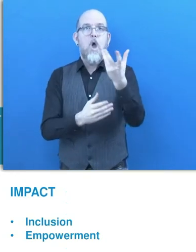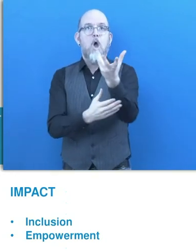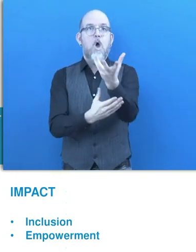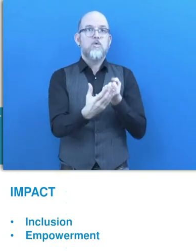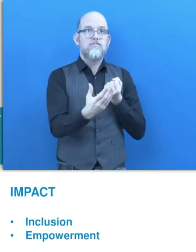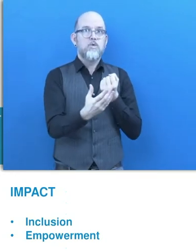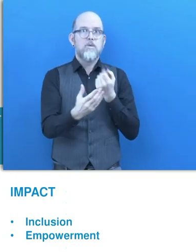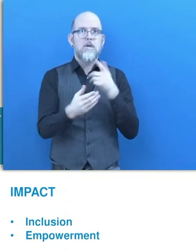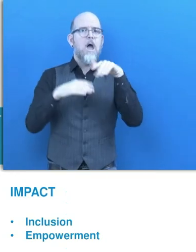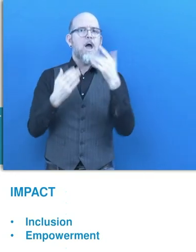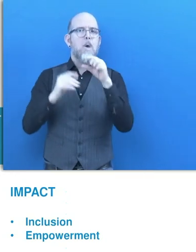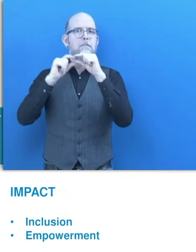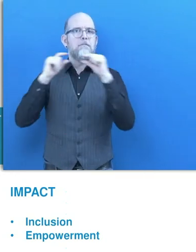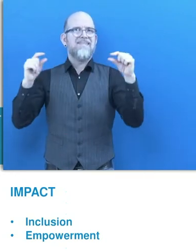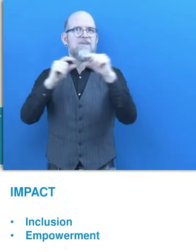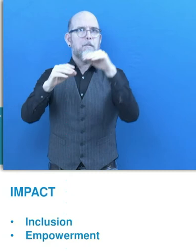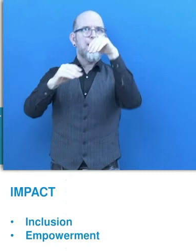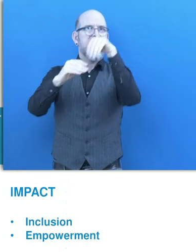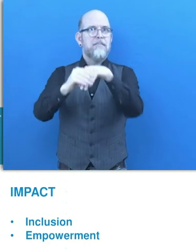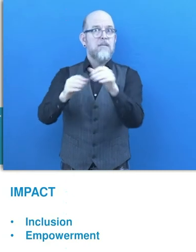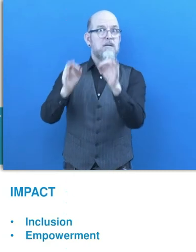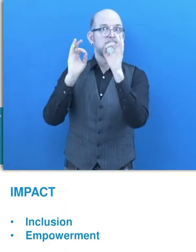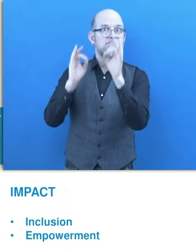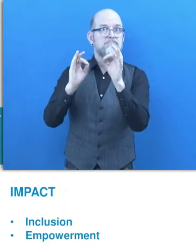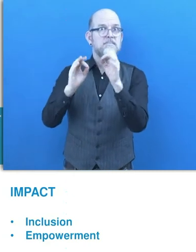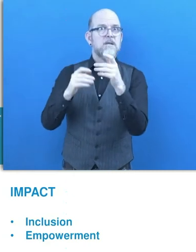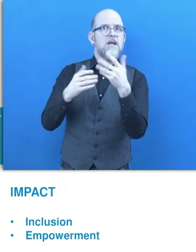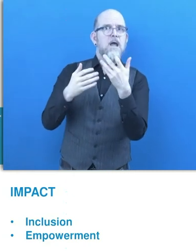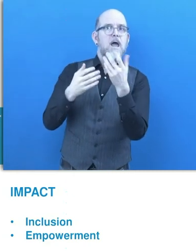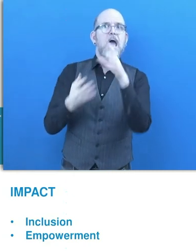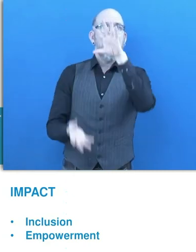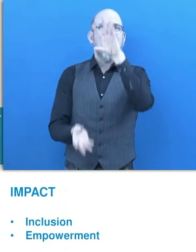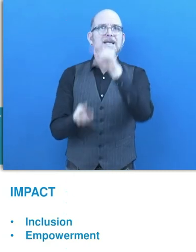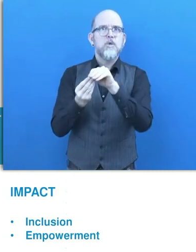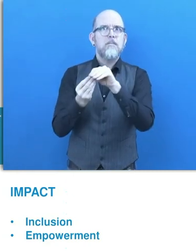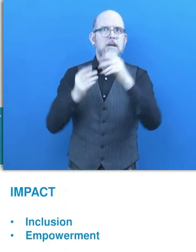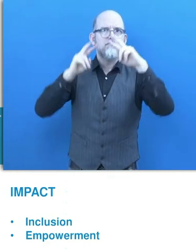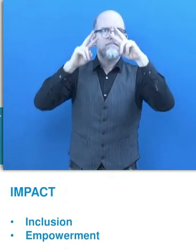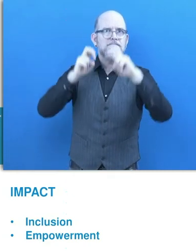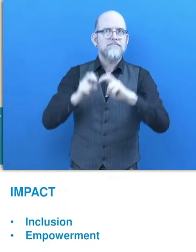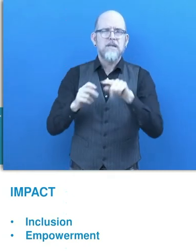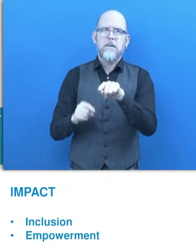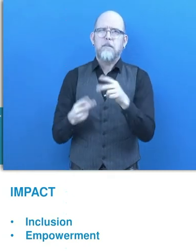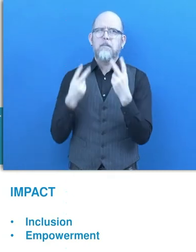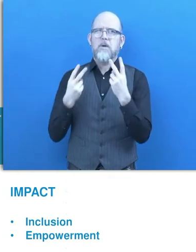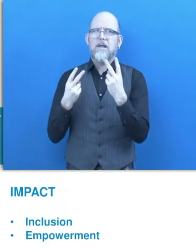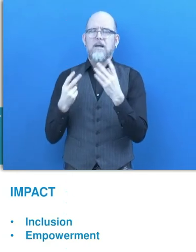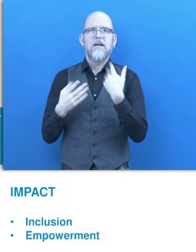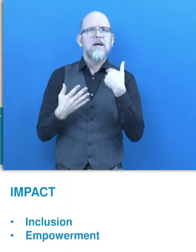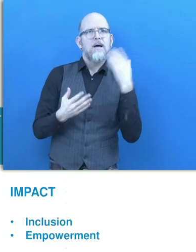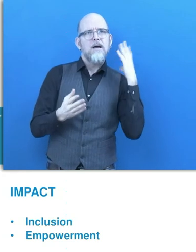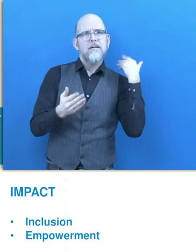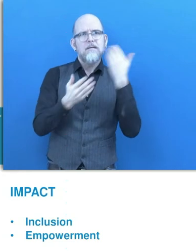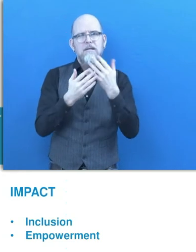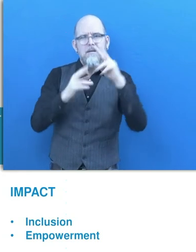especially on the outcomes that are achieved with